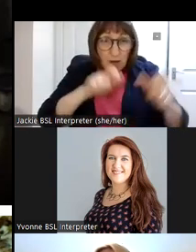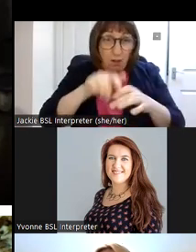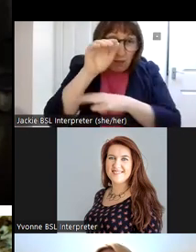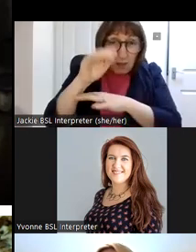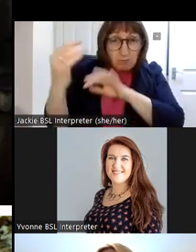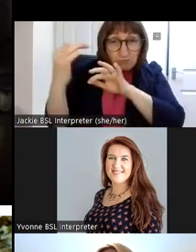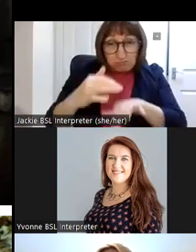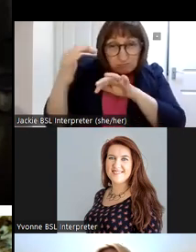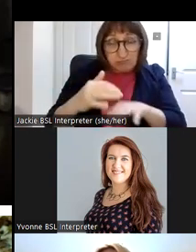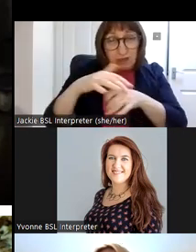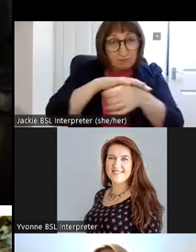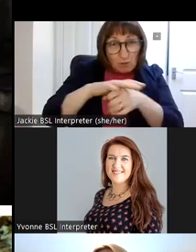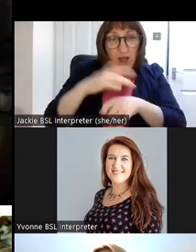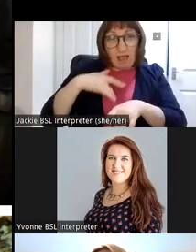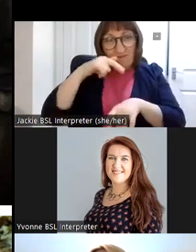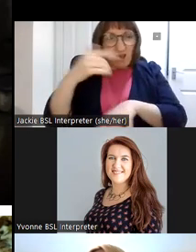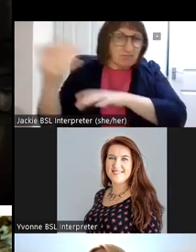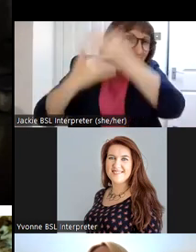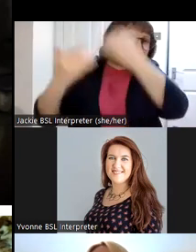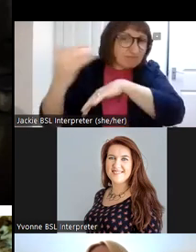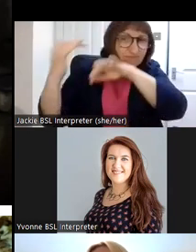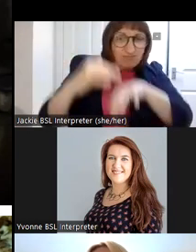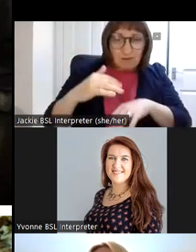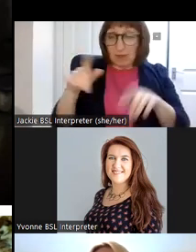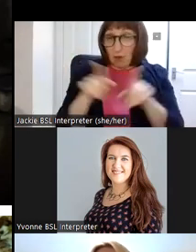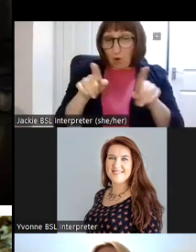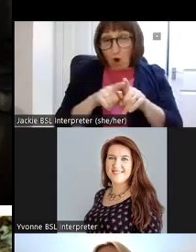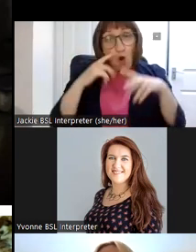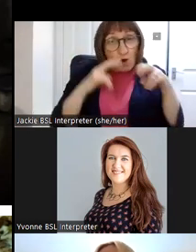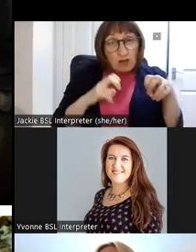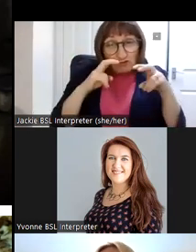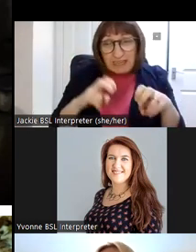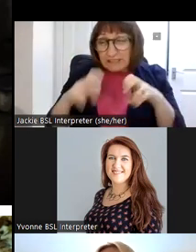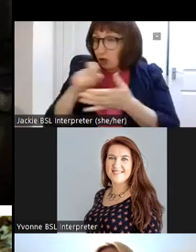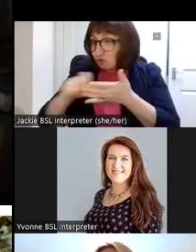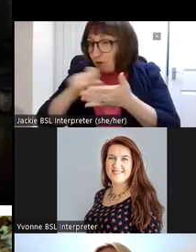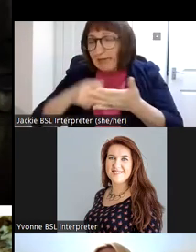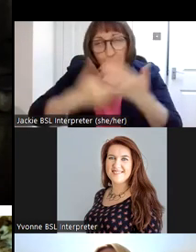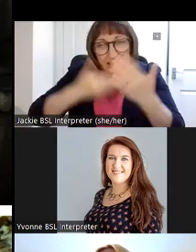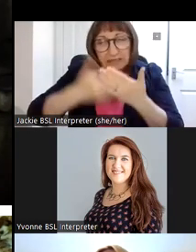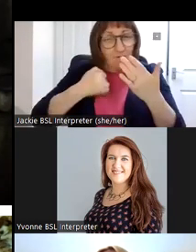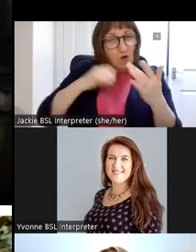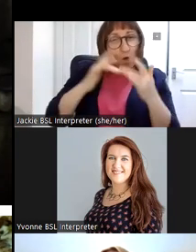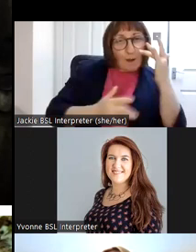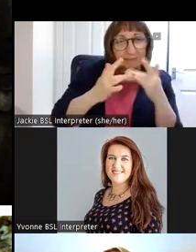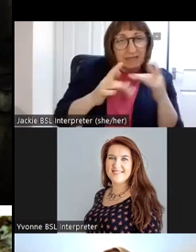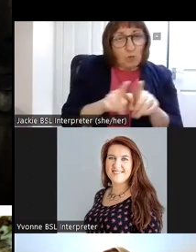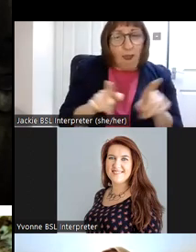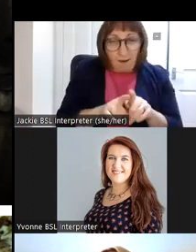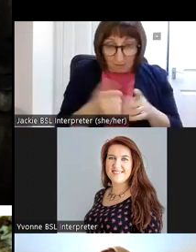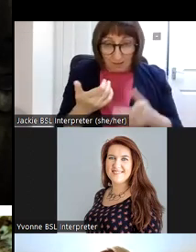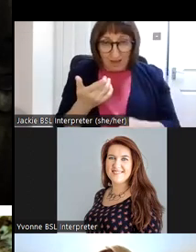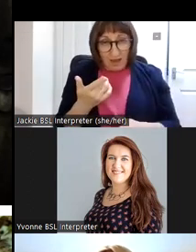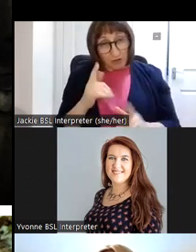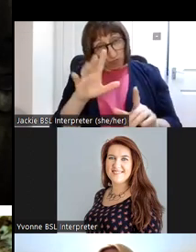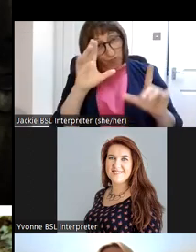returning to their roots uh and of course we're always researching and writing material for our website uh in the photo